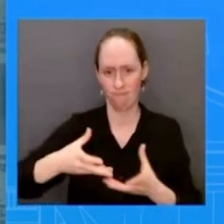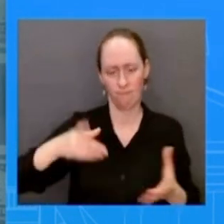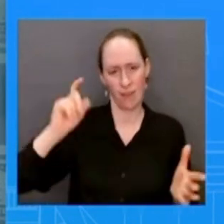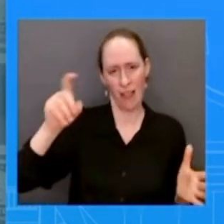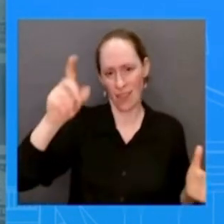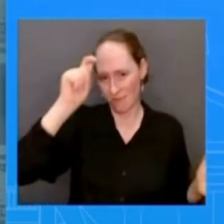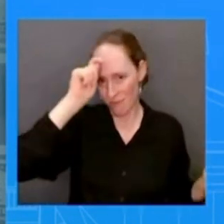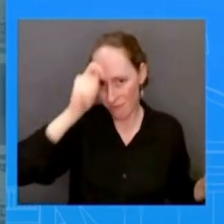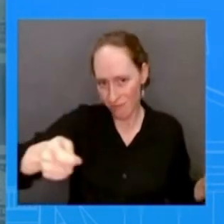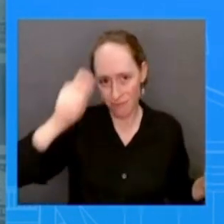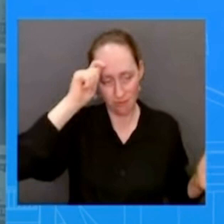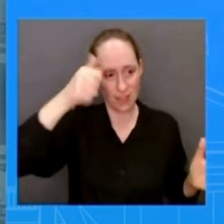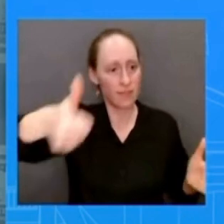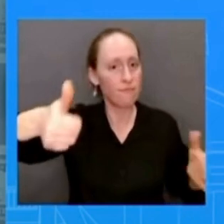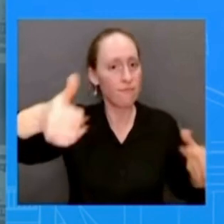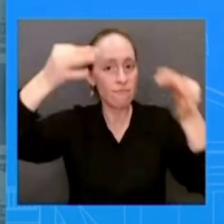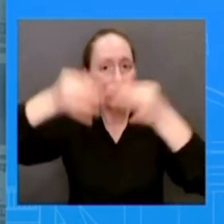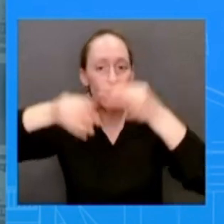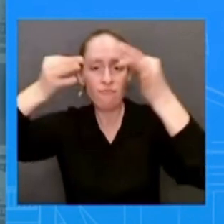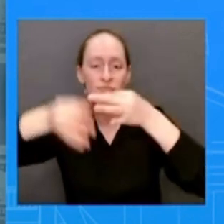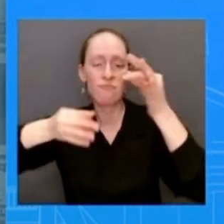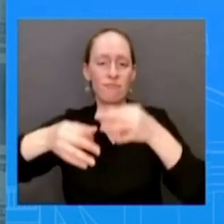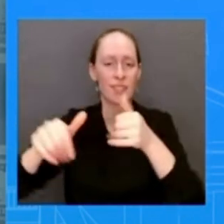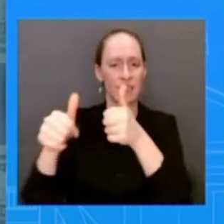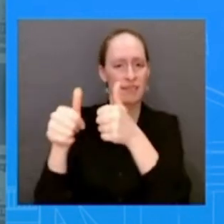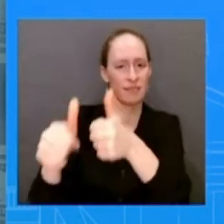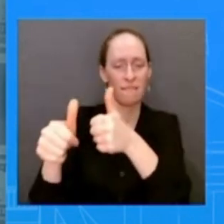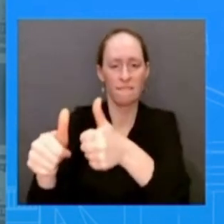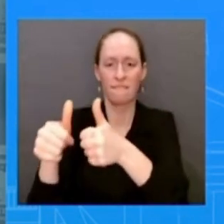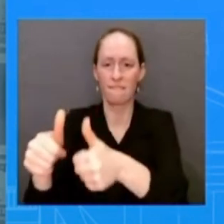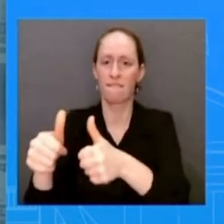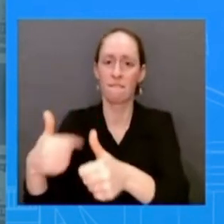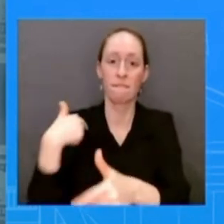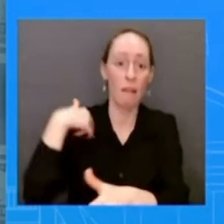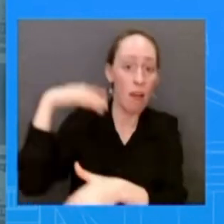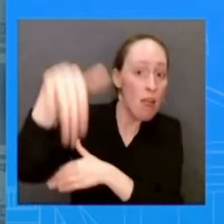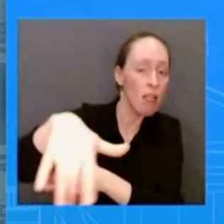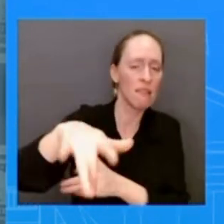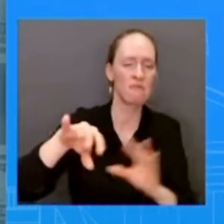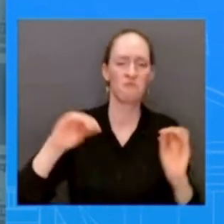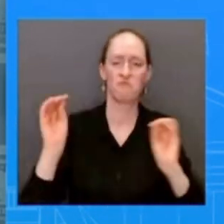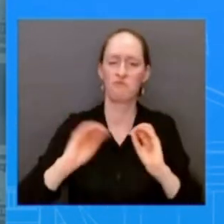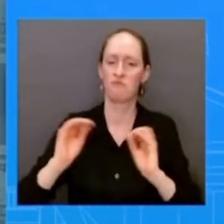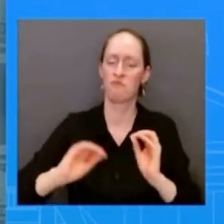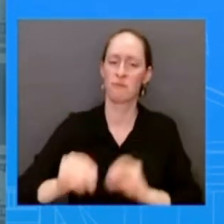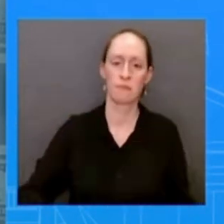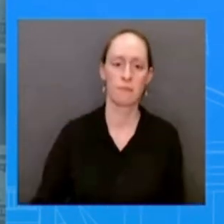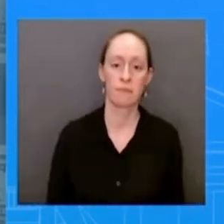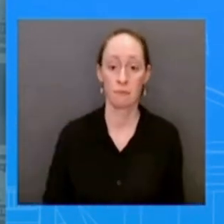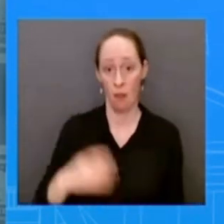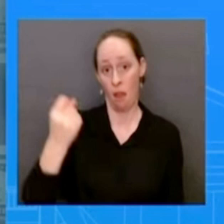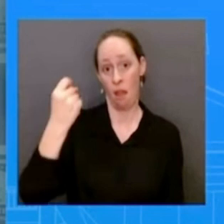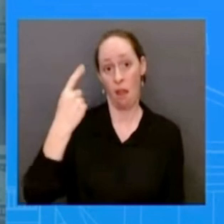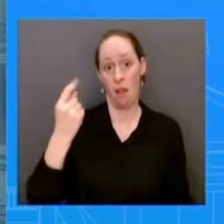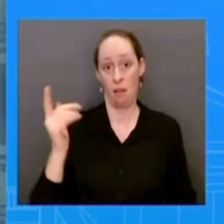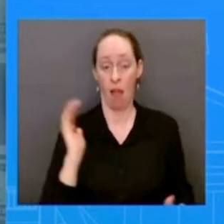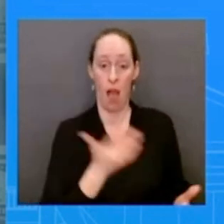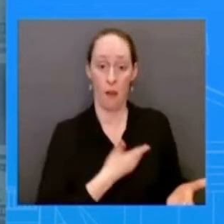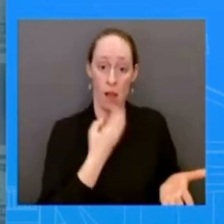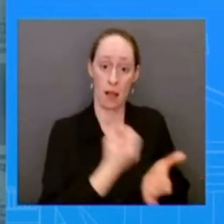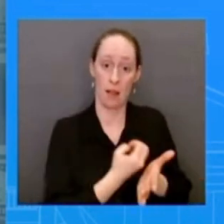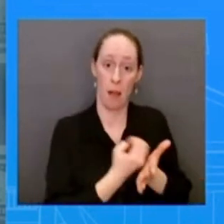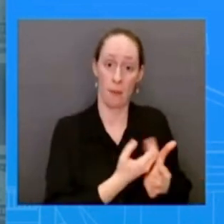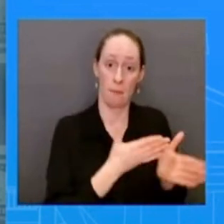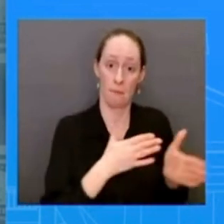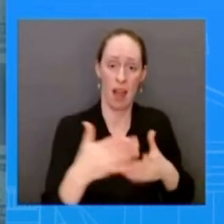and so we're going to do that as it relates to inflation our economists have been very clear view as as you're asking me about data they view the recent inflation